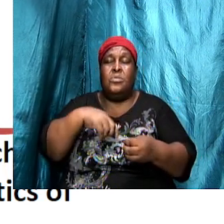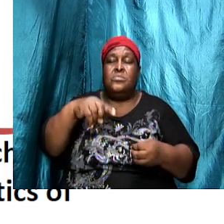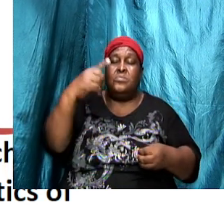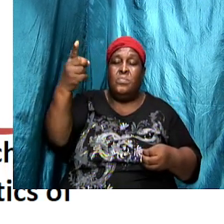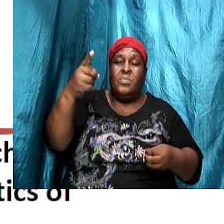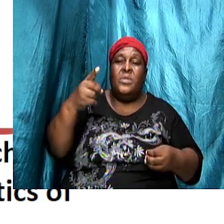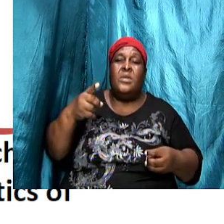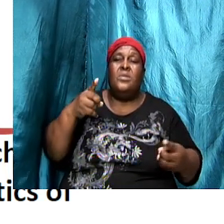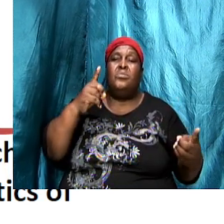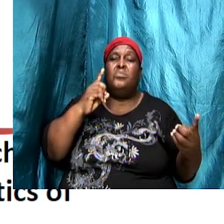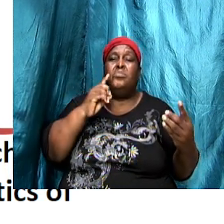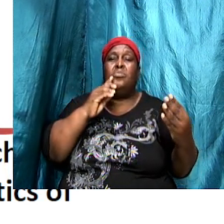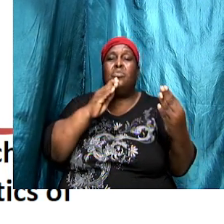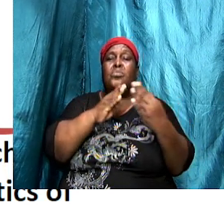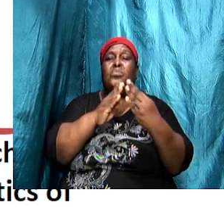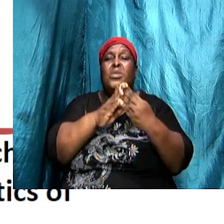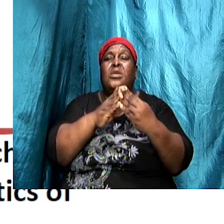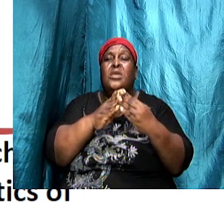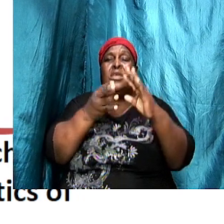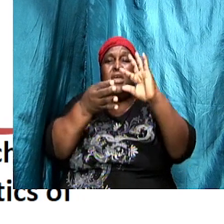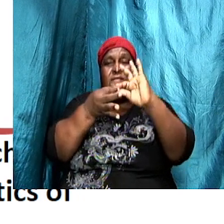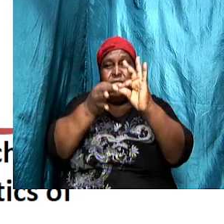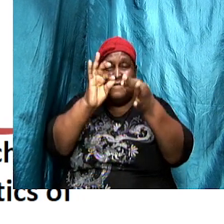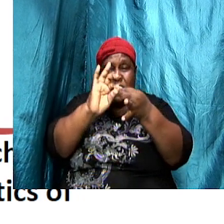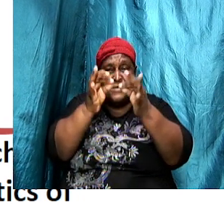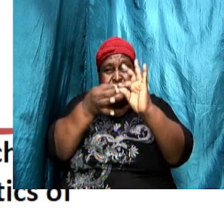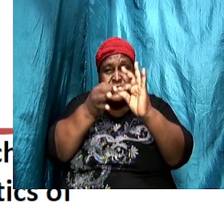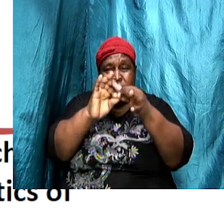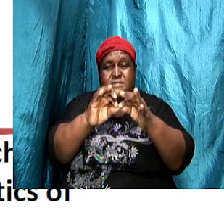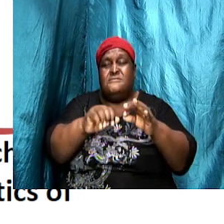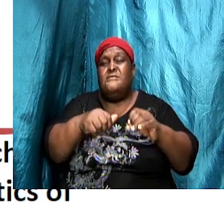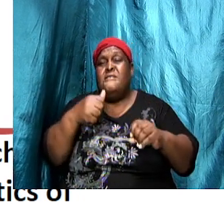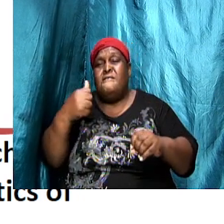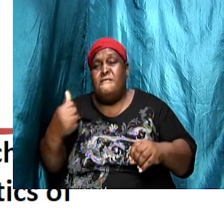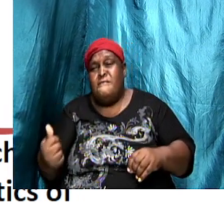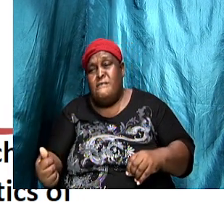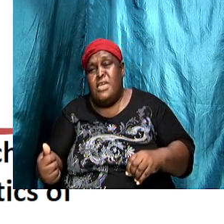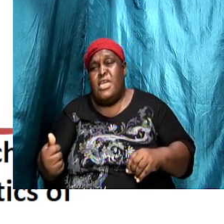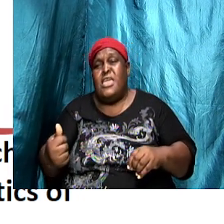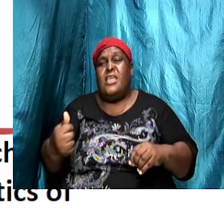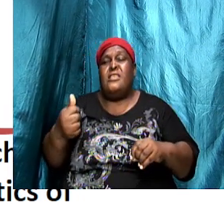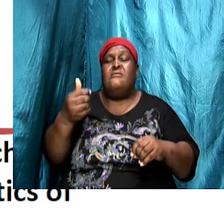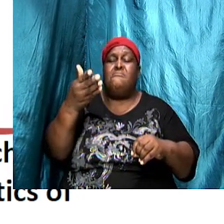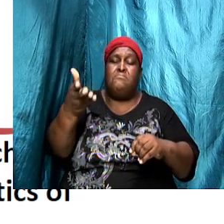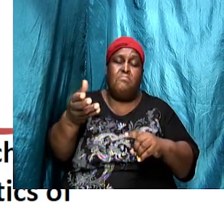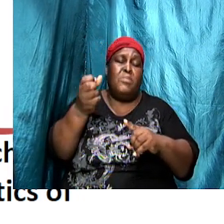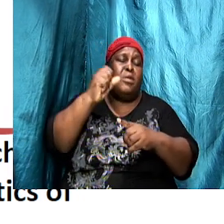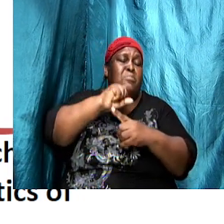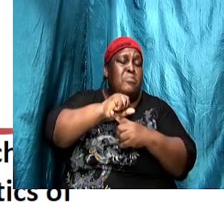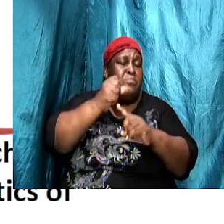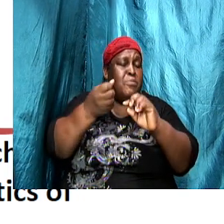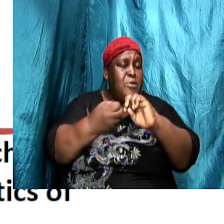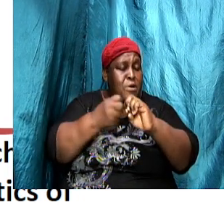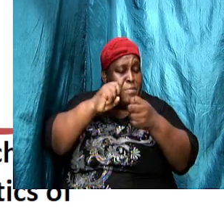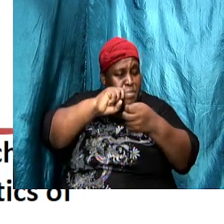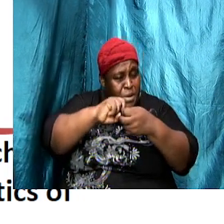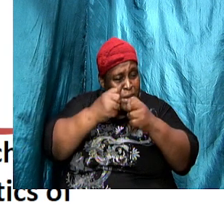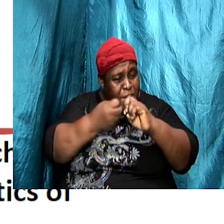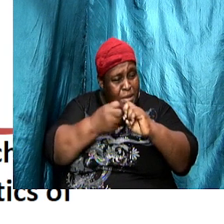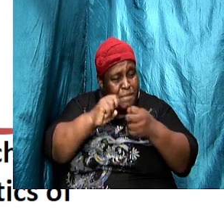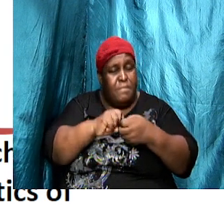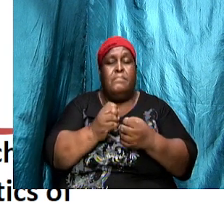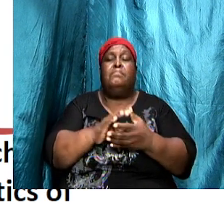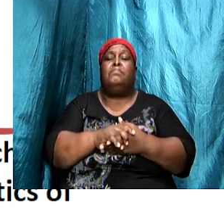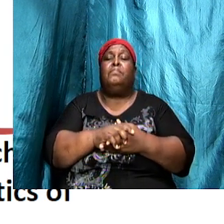meet and that will address any one of those need